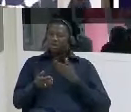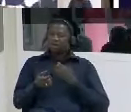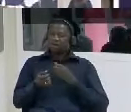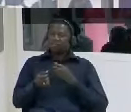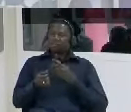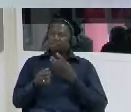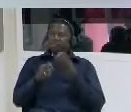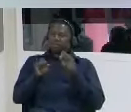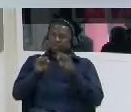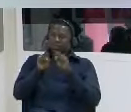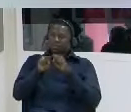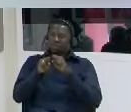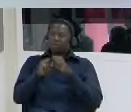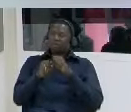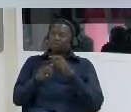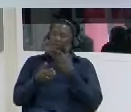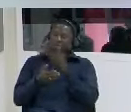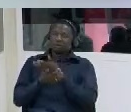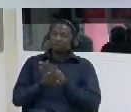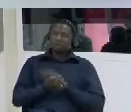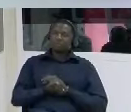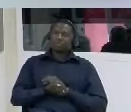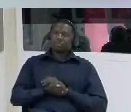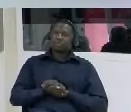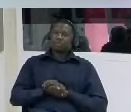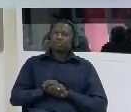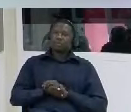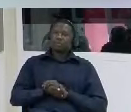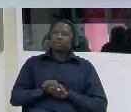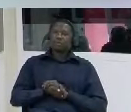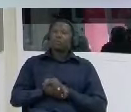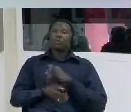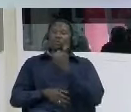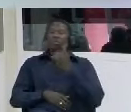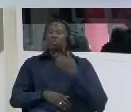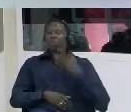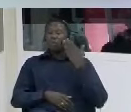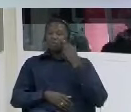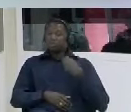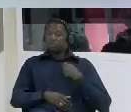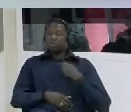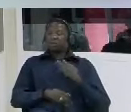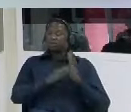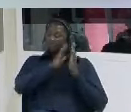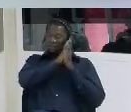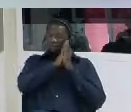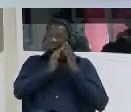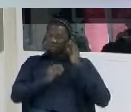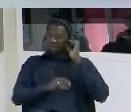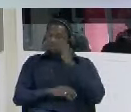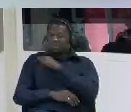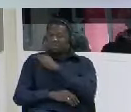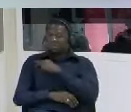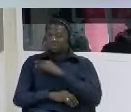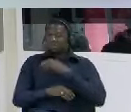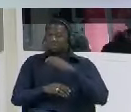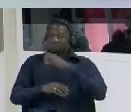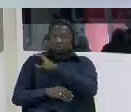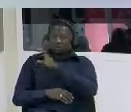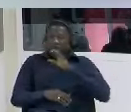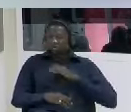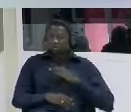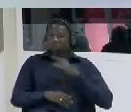yes when i slept at my sister's in law compound the following day she said to me